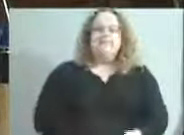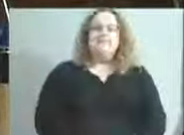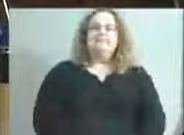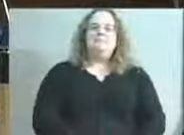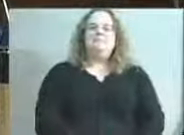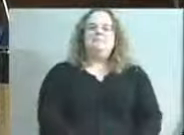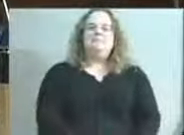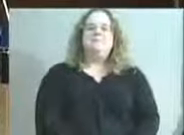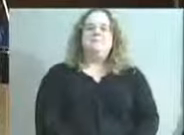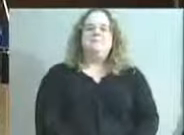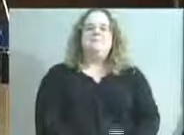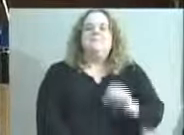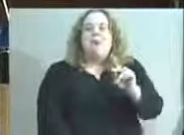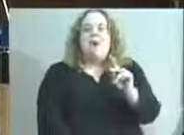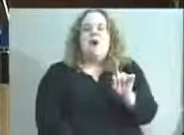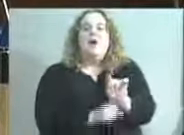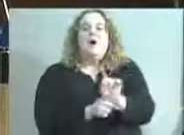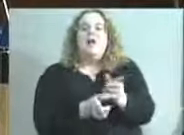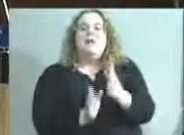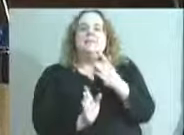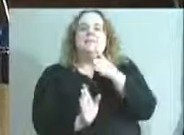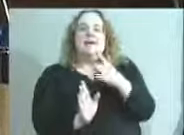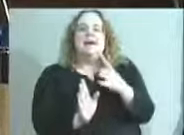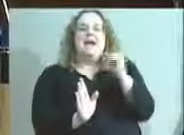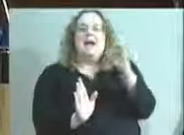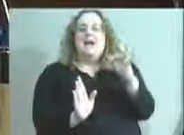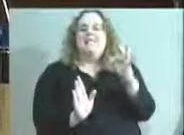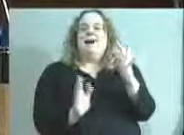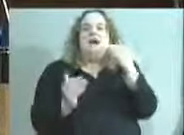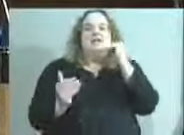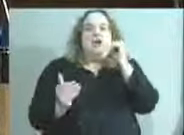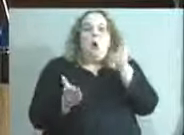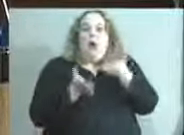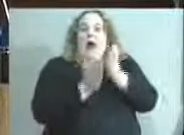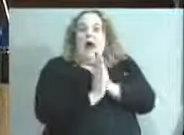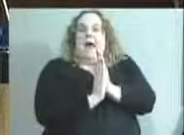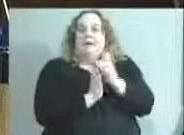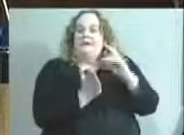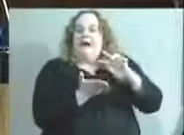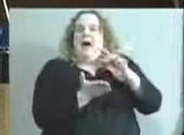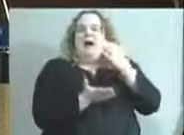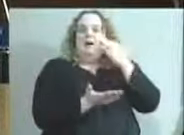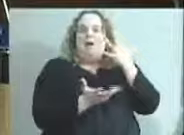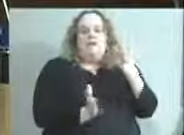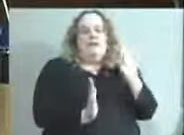Well, let me also preference this by saying if I don't ask, I know the answer's no. Yeah, I appreciate that.